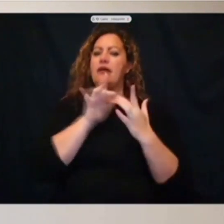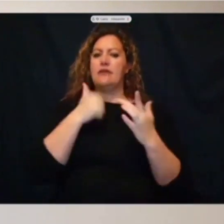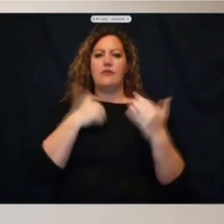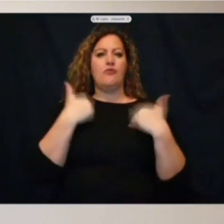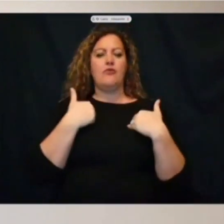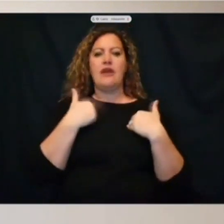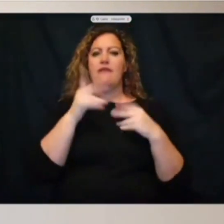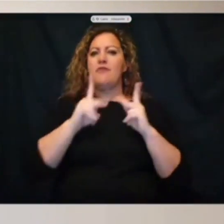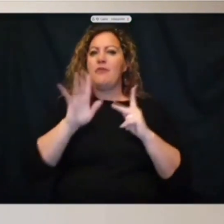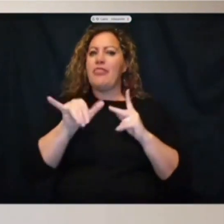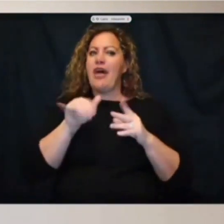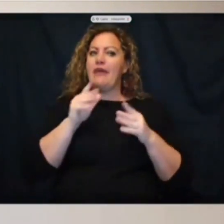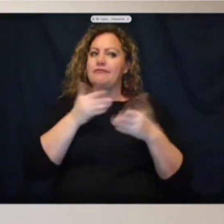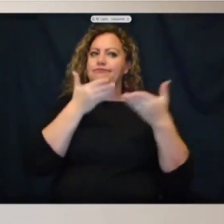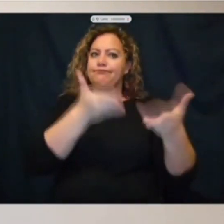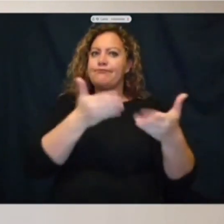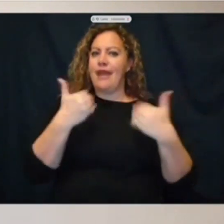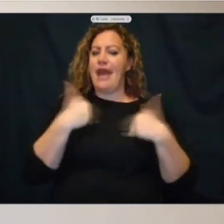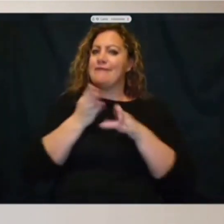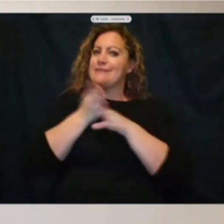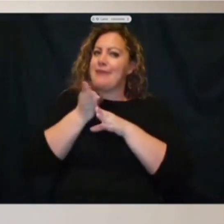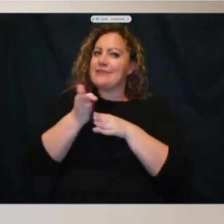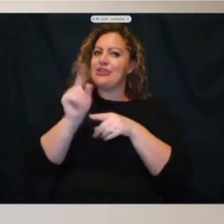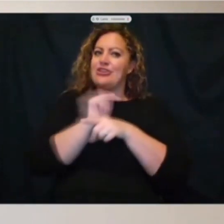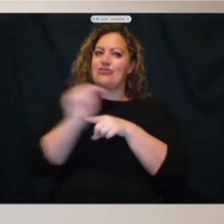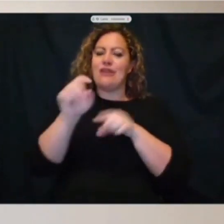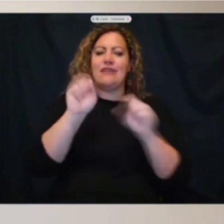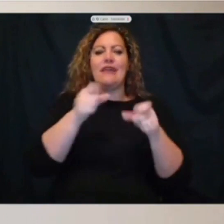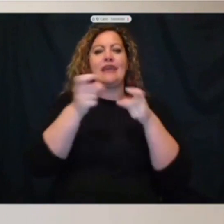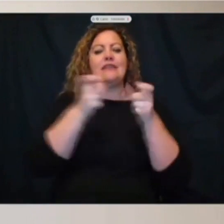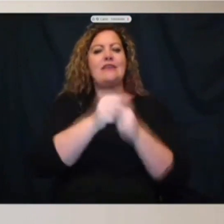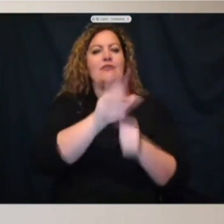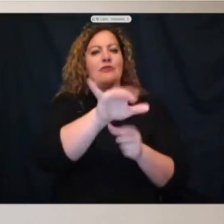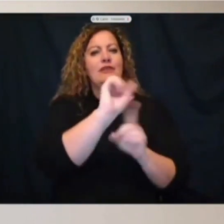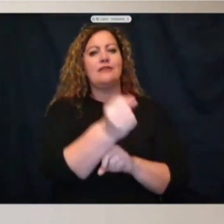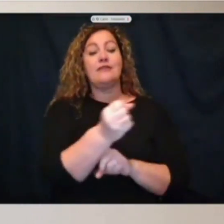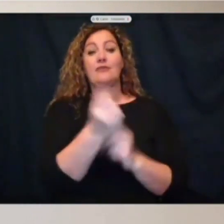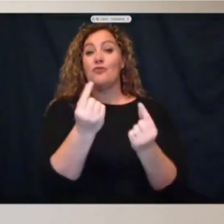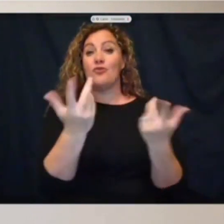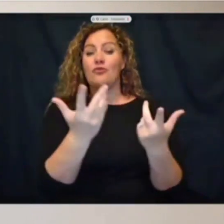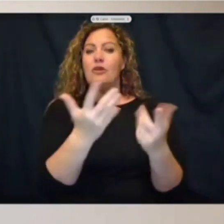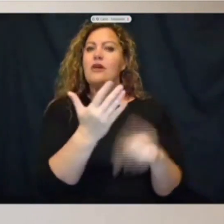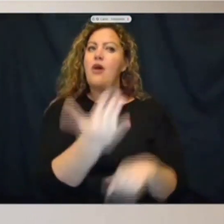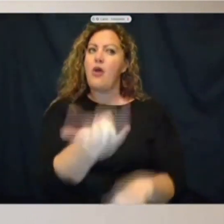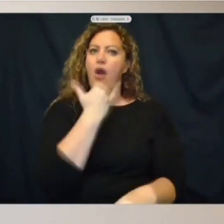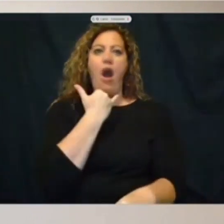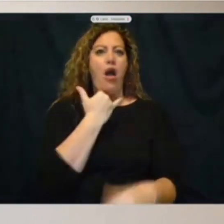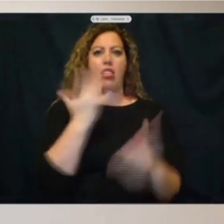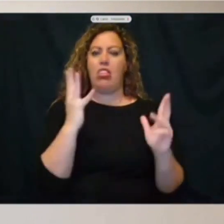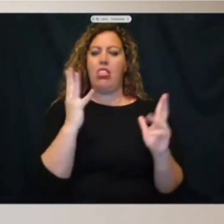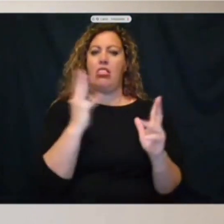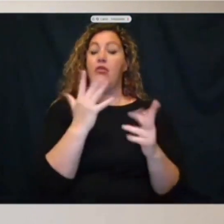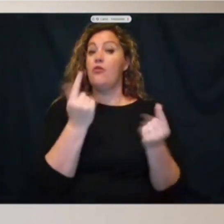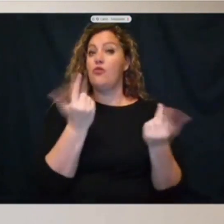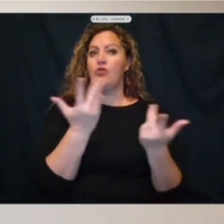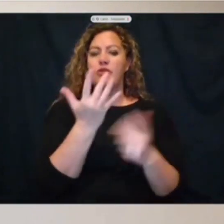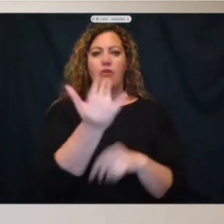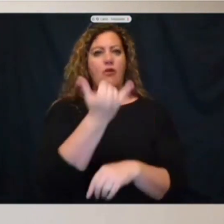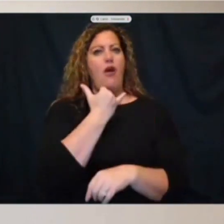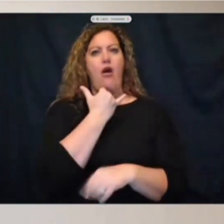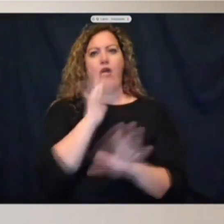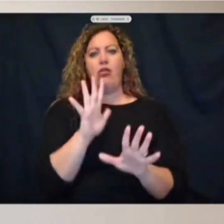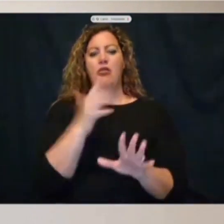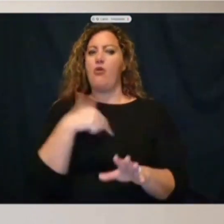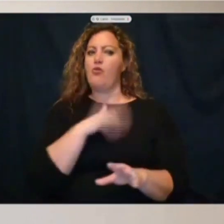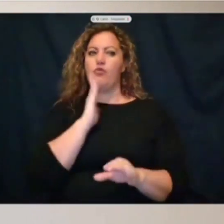who are especially trained to be able to deal with these kinds of situations. And all you have to do is call. All you got to do is call us. And